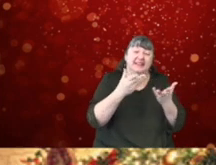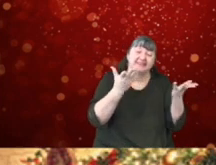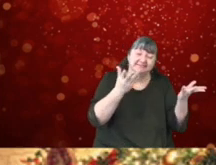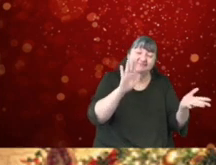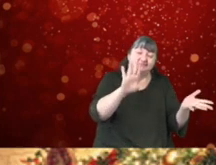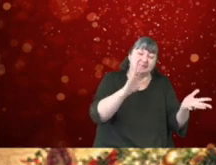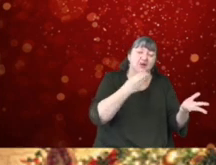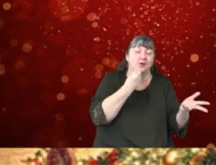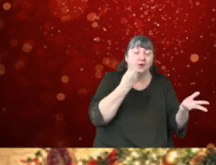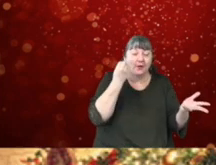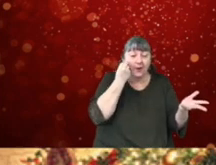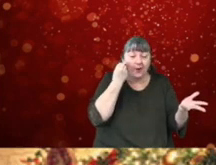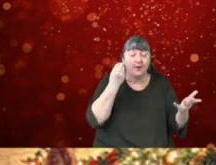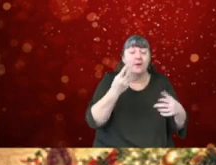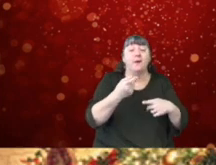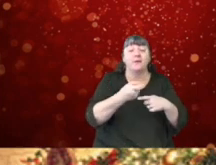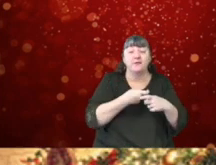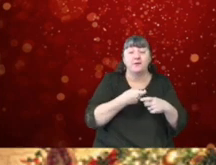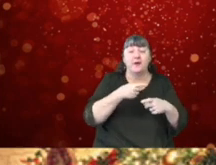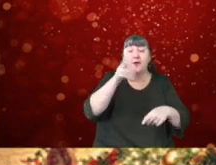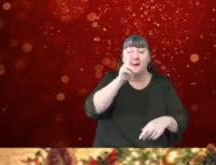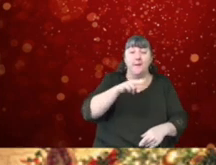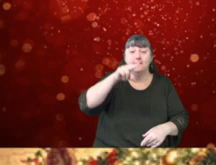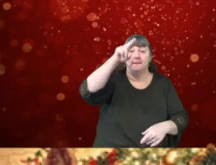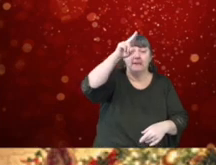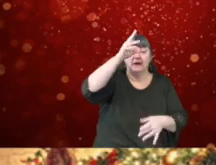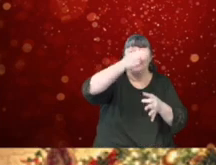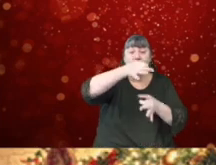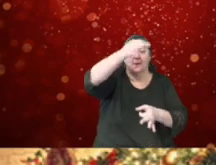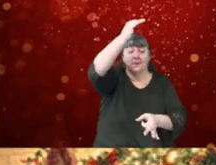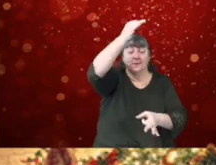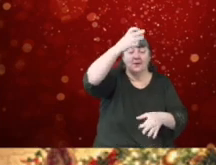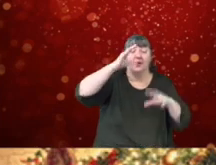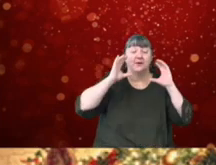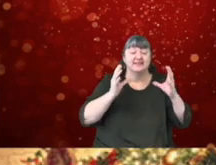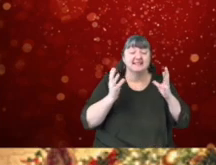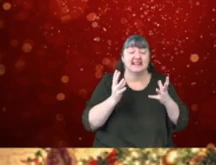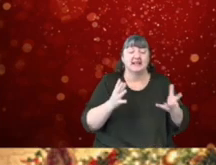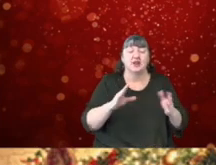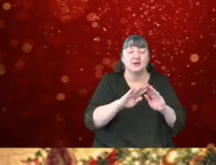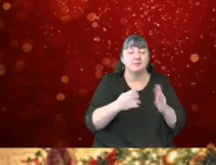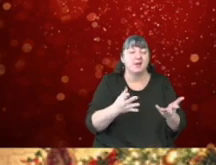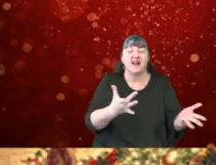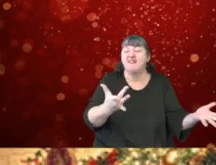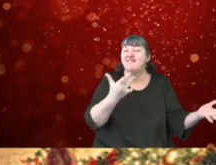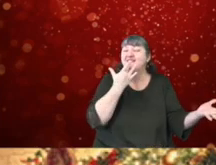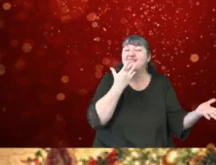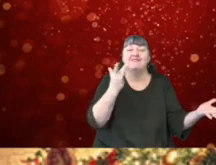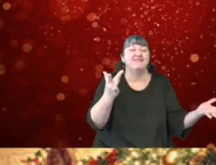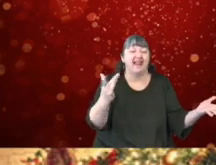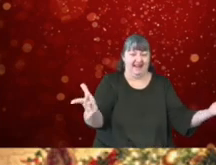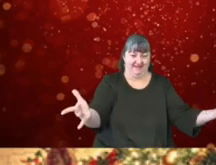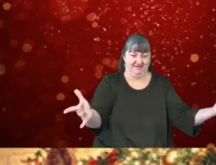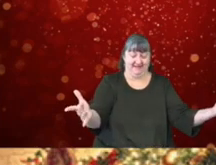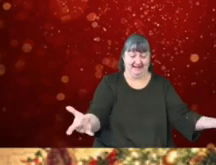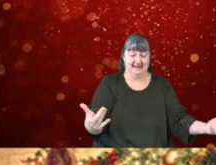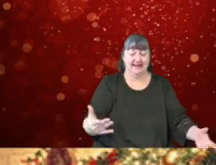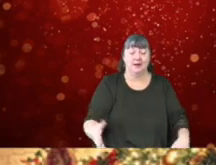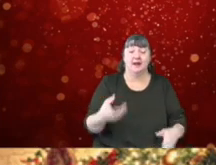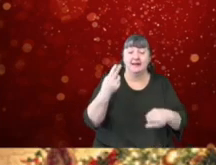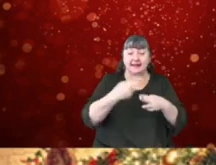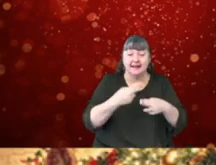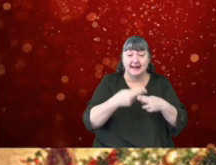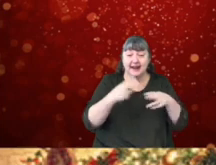learning. So from the North Pole, this is Santa Claus' favorite book. Ho, ho, ho! It is called